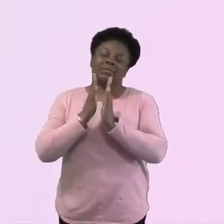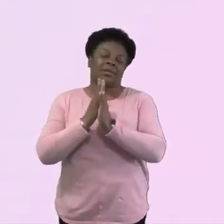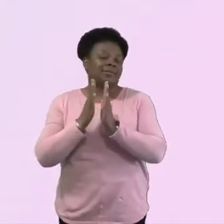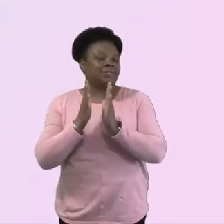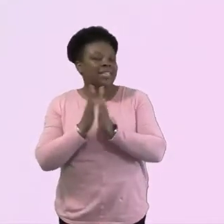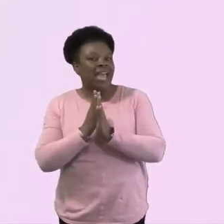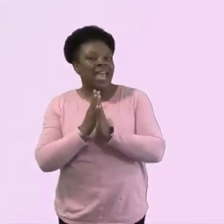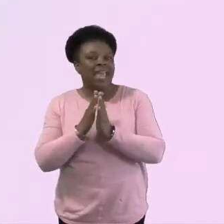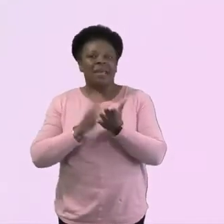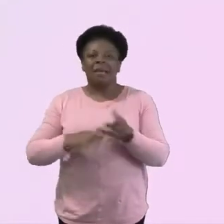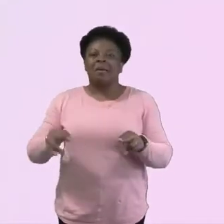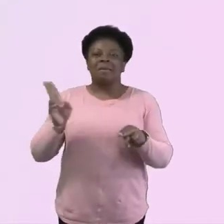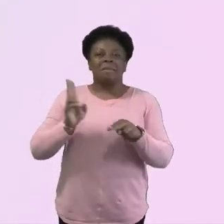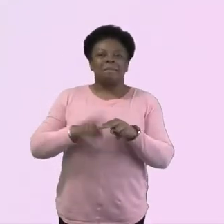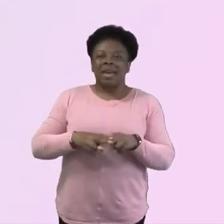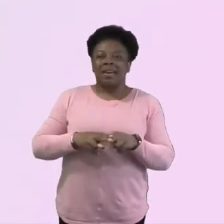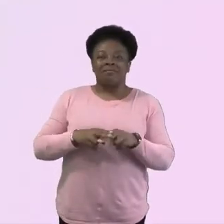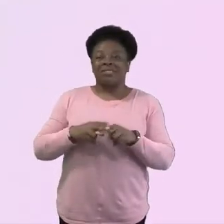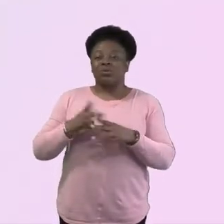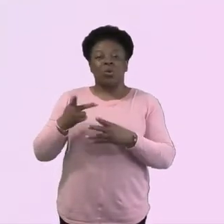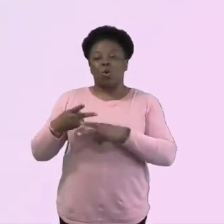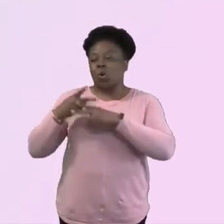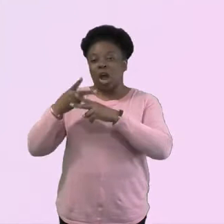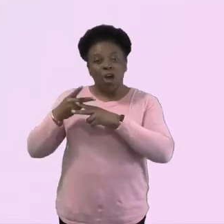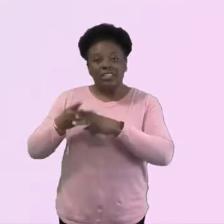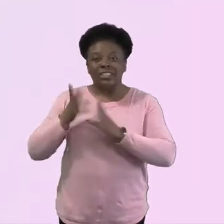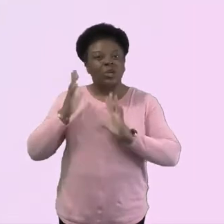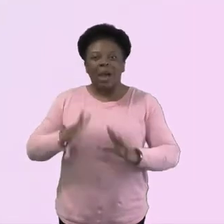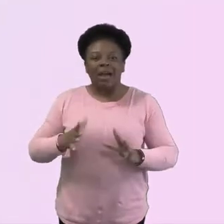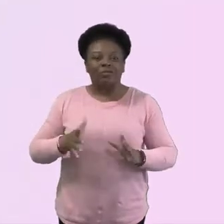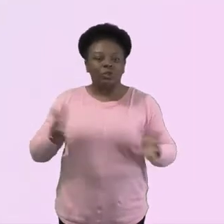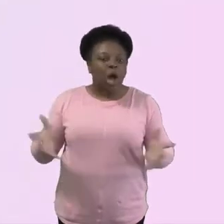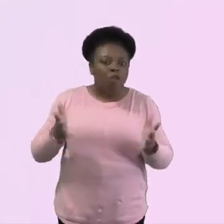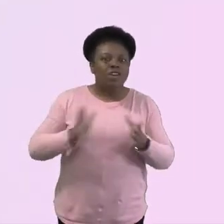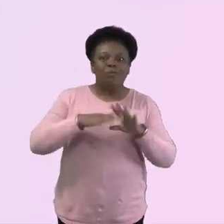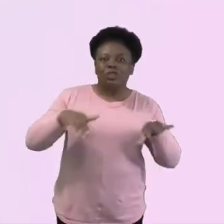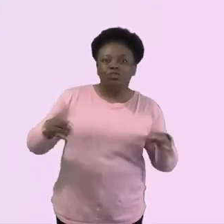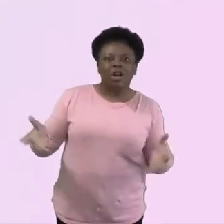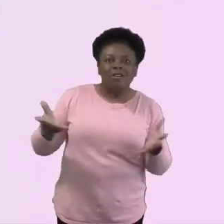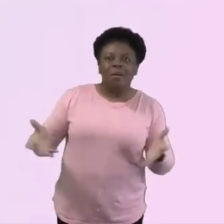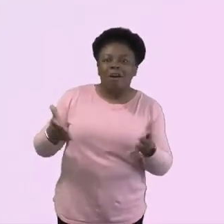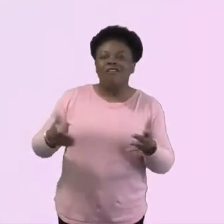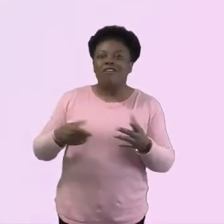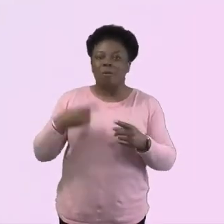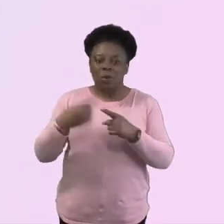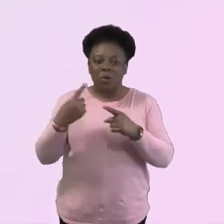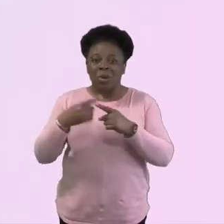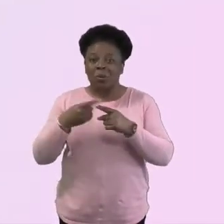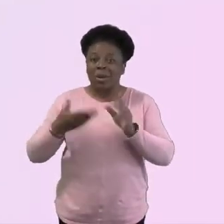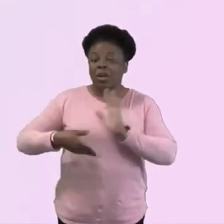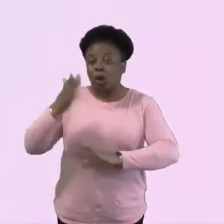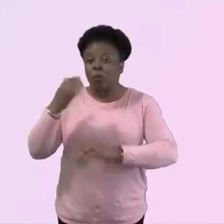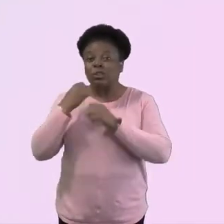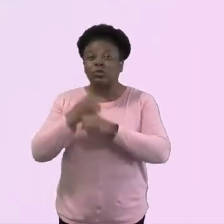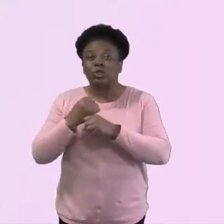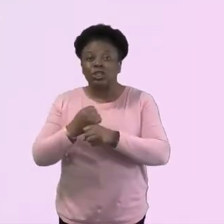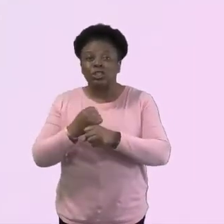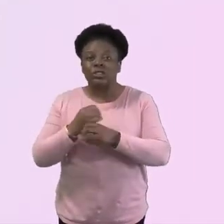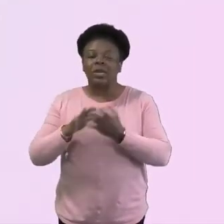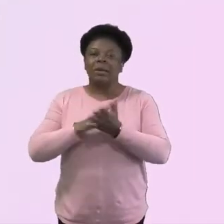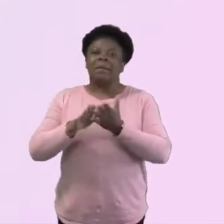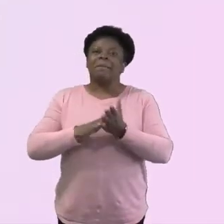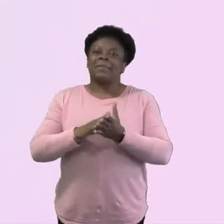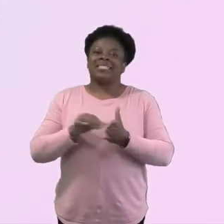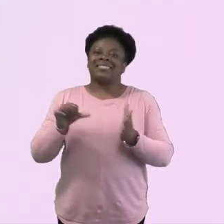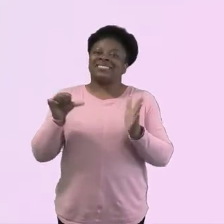parents don't have to and guardians don't have to get the children ready and rush to get to church. So how do we bring them back into the